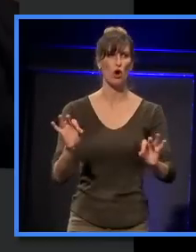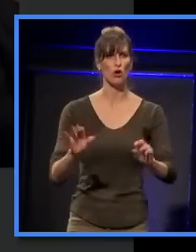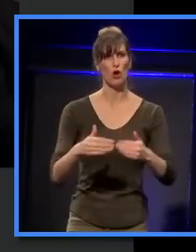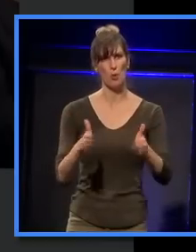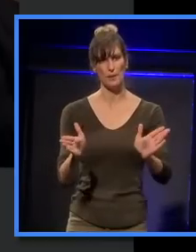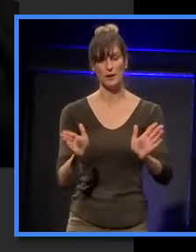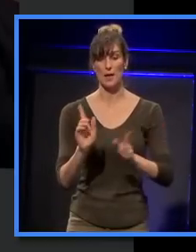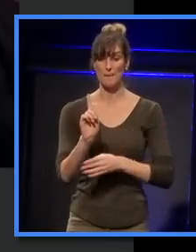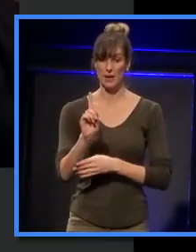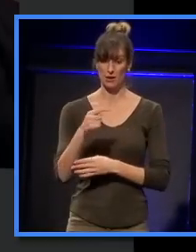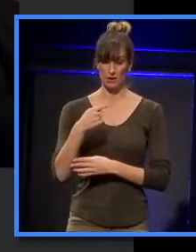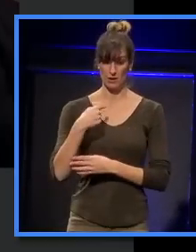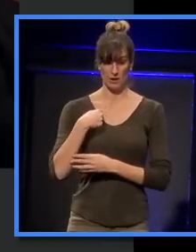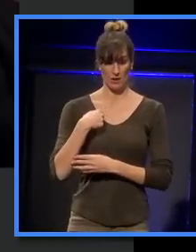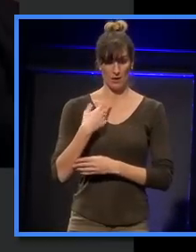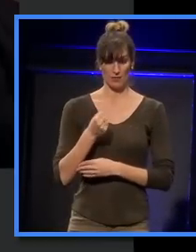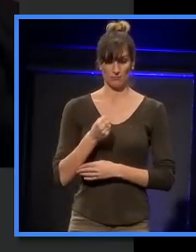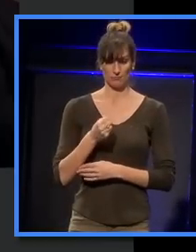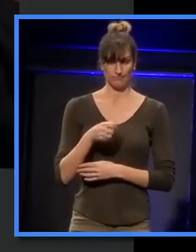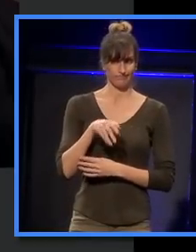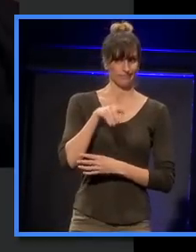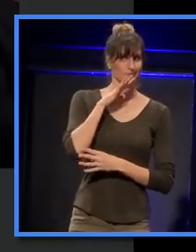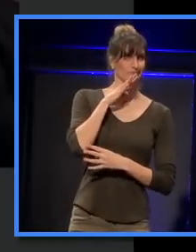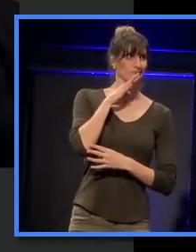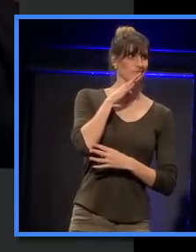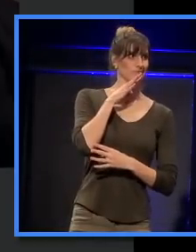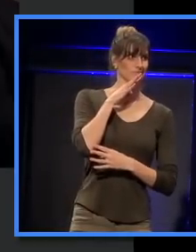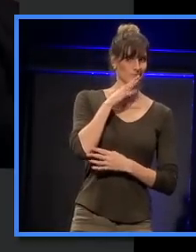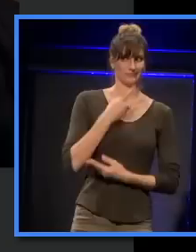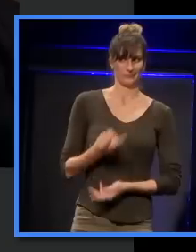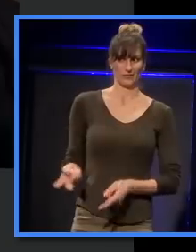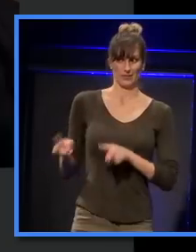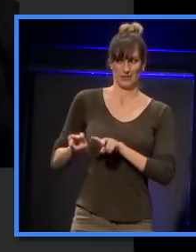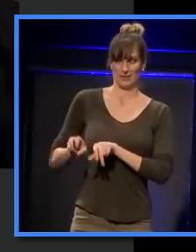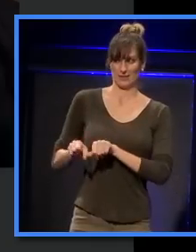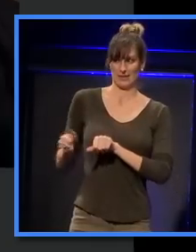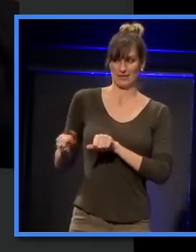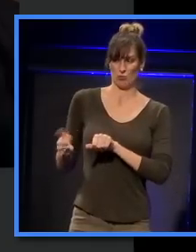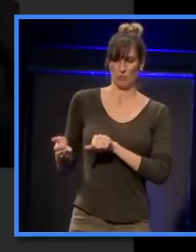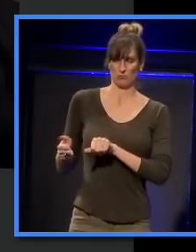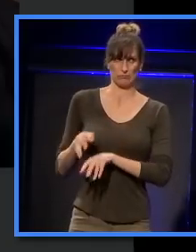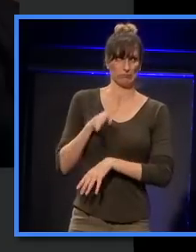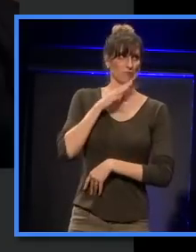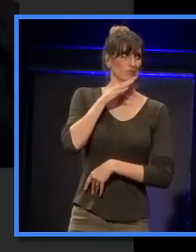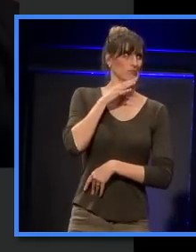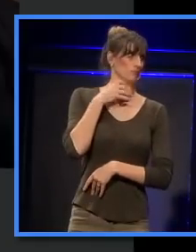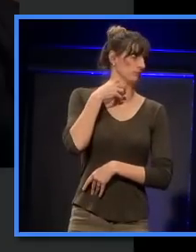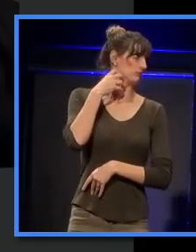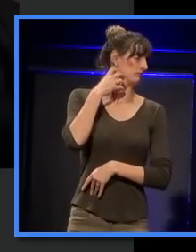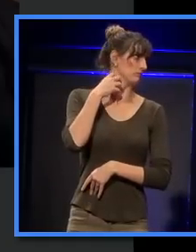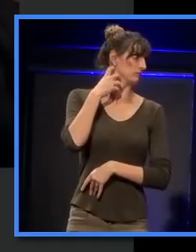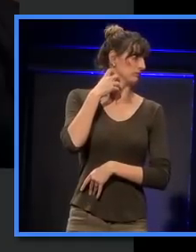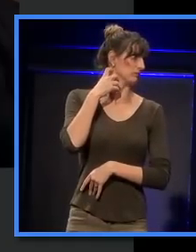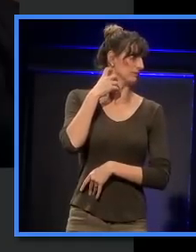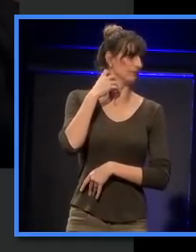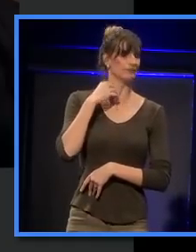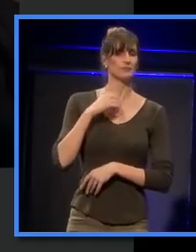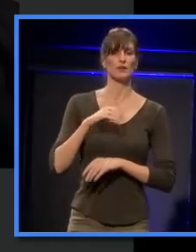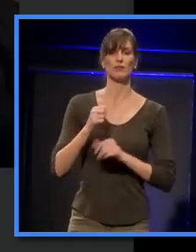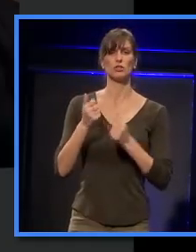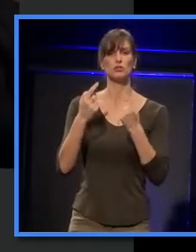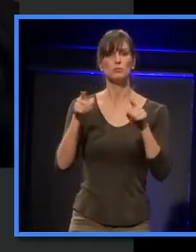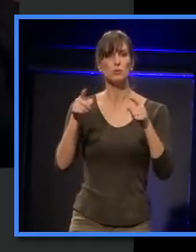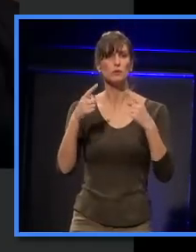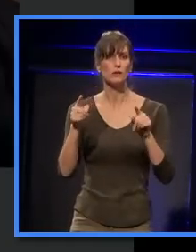I had the terribly awkward experience of sitting next to him for the concert. And after the first piece of music,